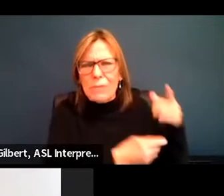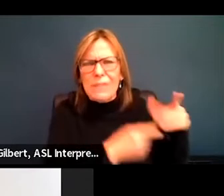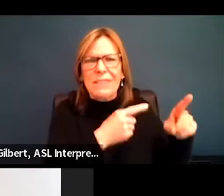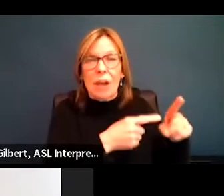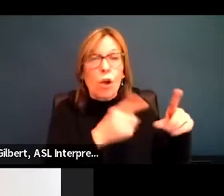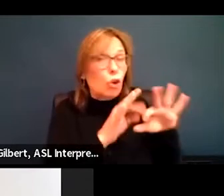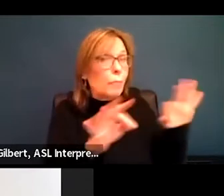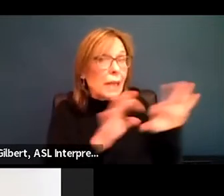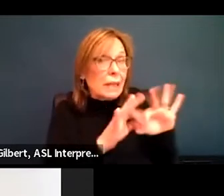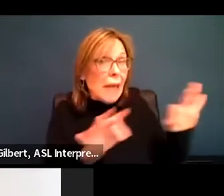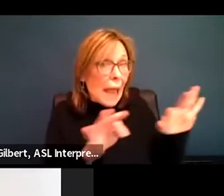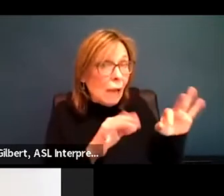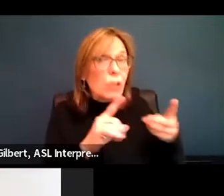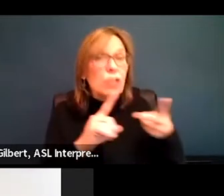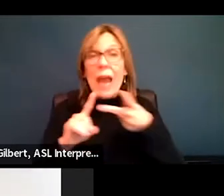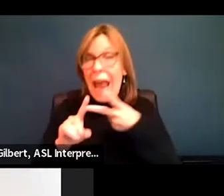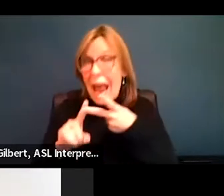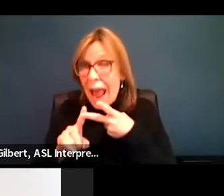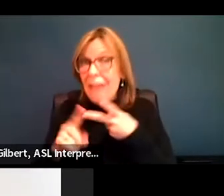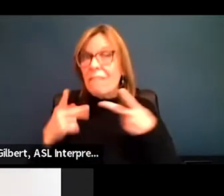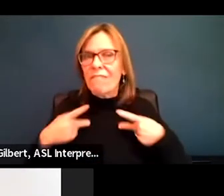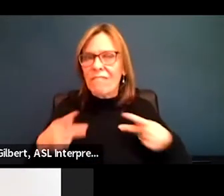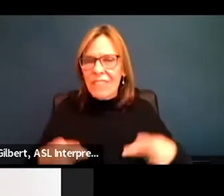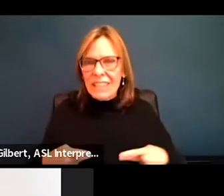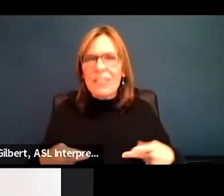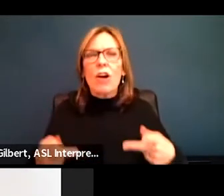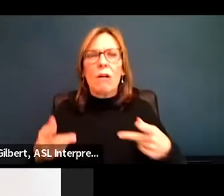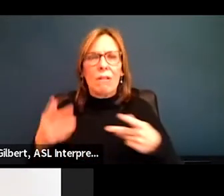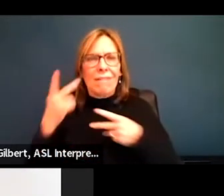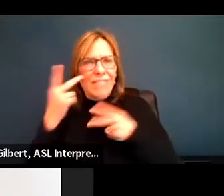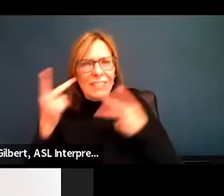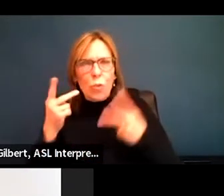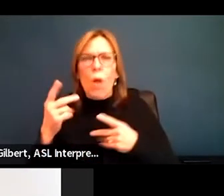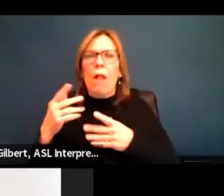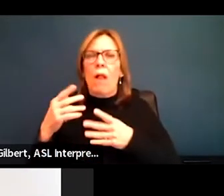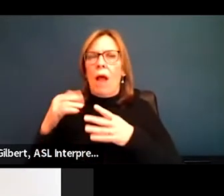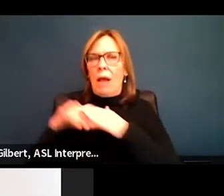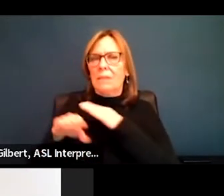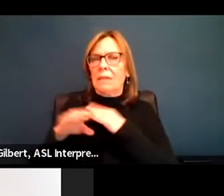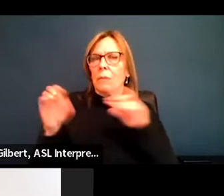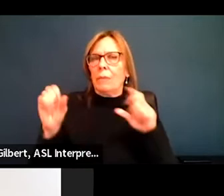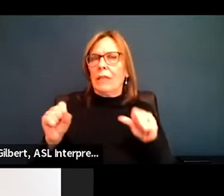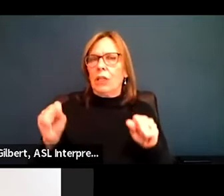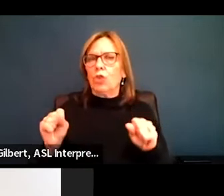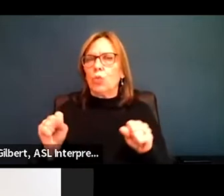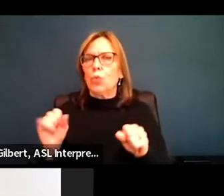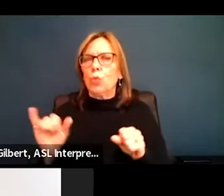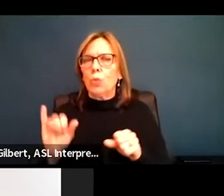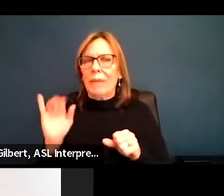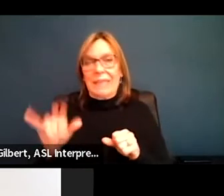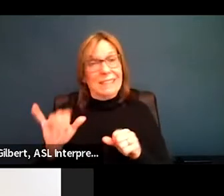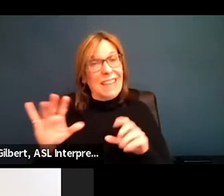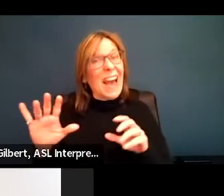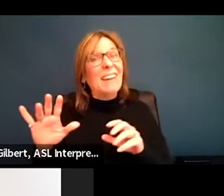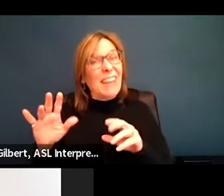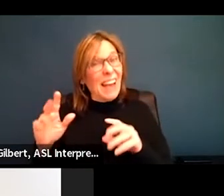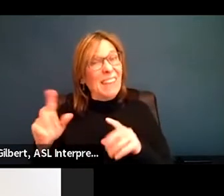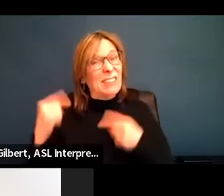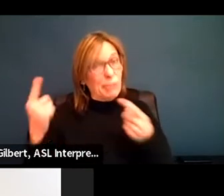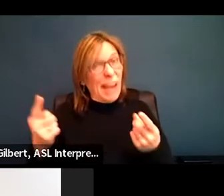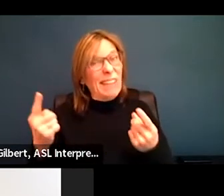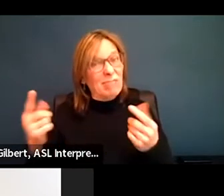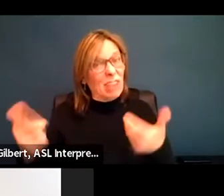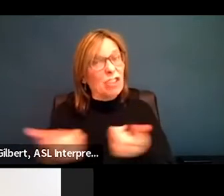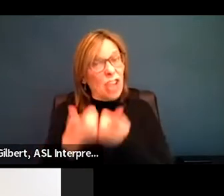be related to things like physical accessibility in the building, which, um, has also been highlighted as a challenge and, uh,